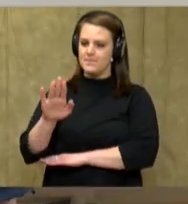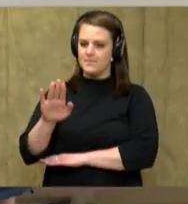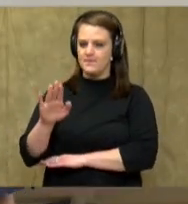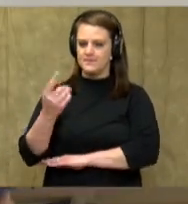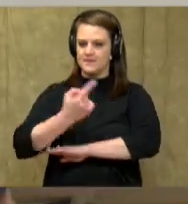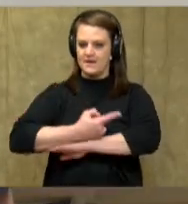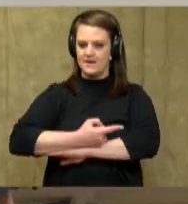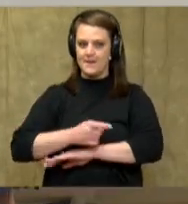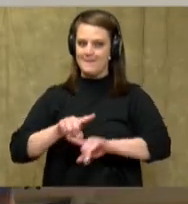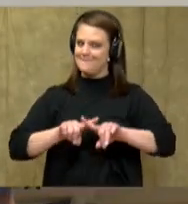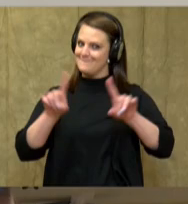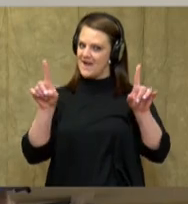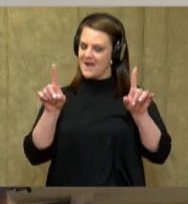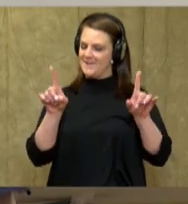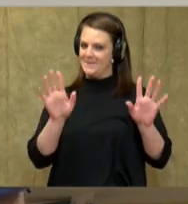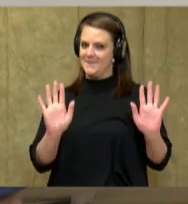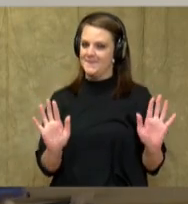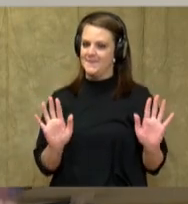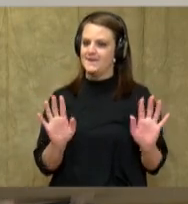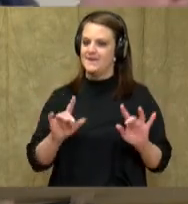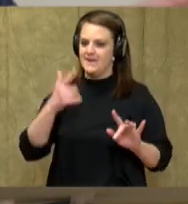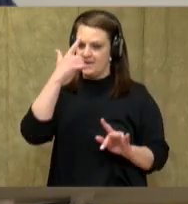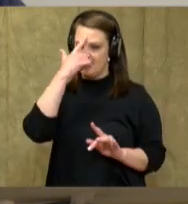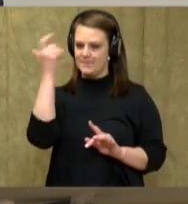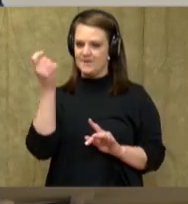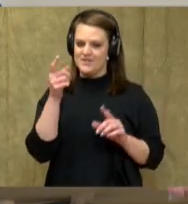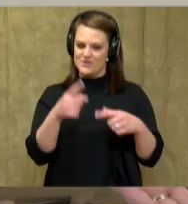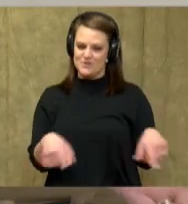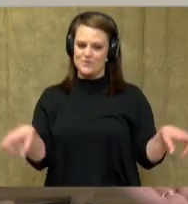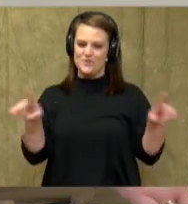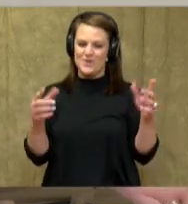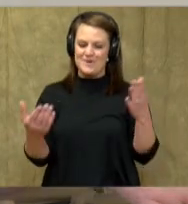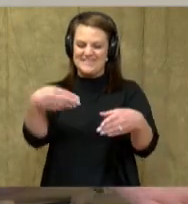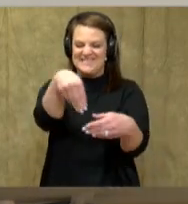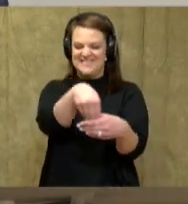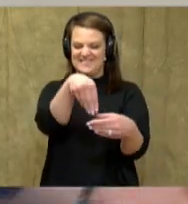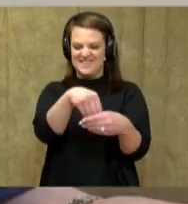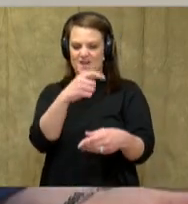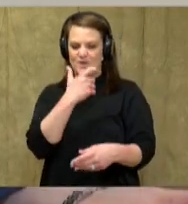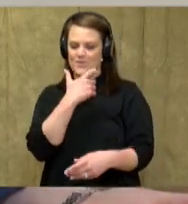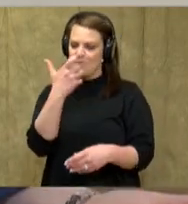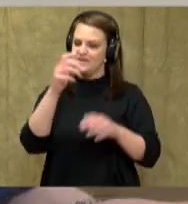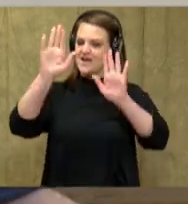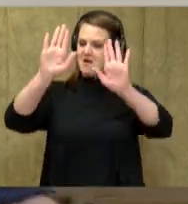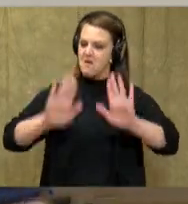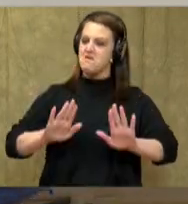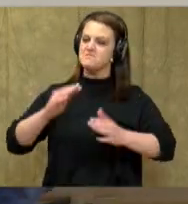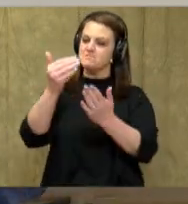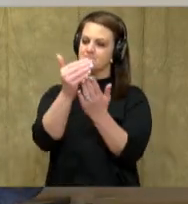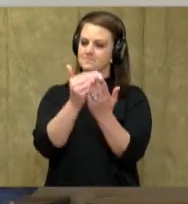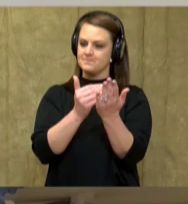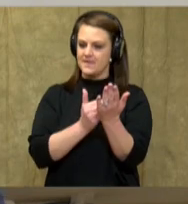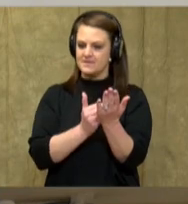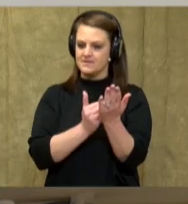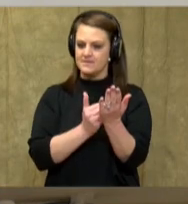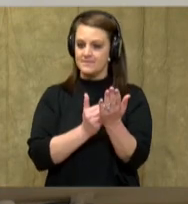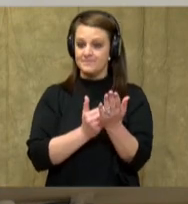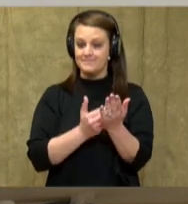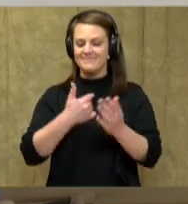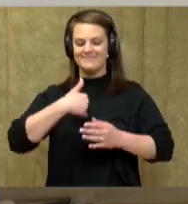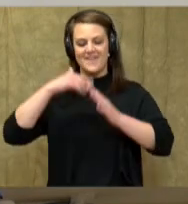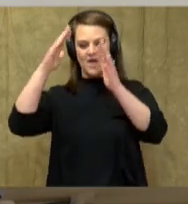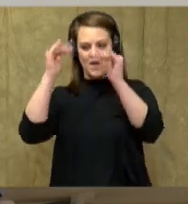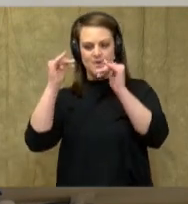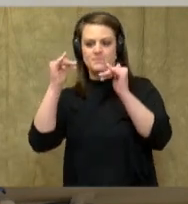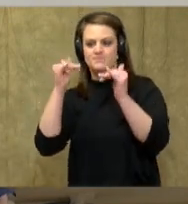but I'm not going to rub it in too much because I know you're probably inside watching this great lesson. Well, I hope it will be great